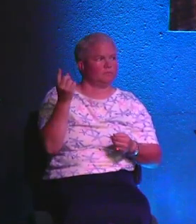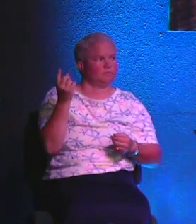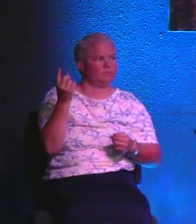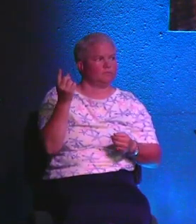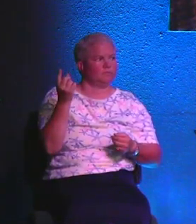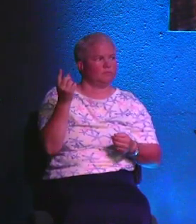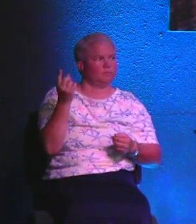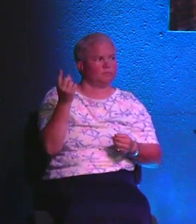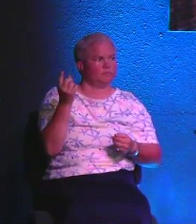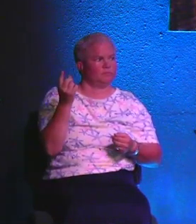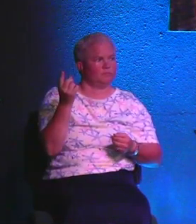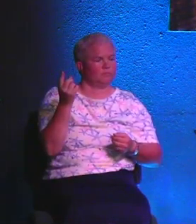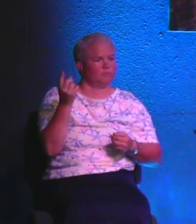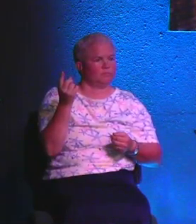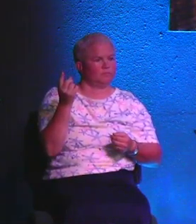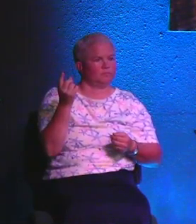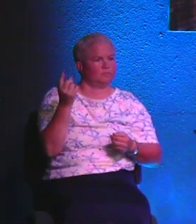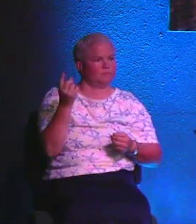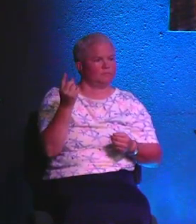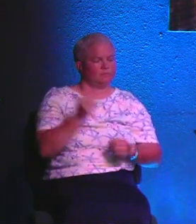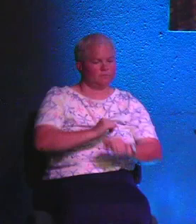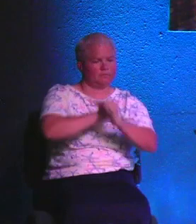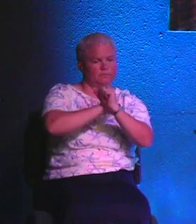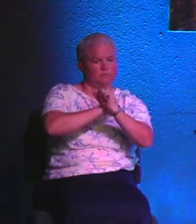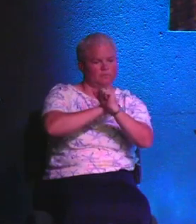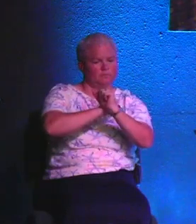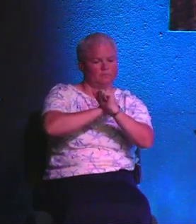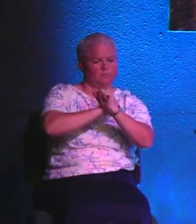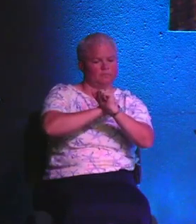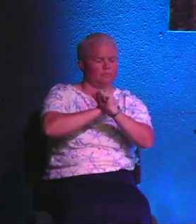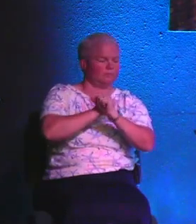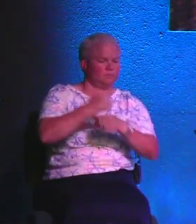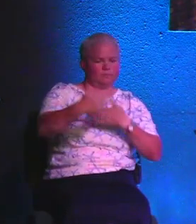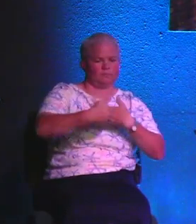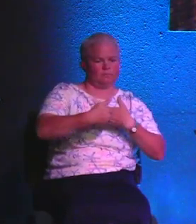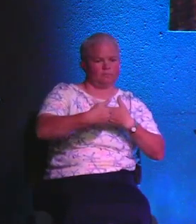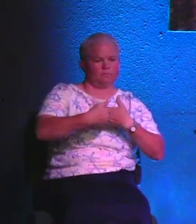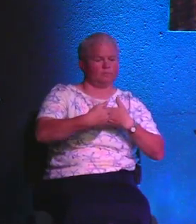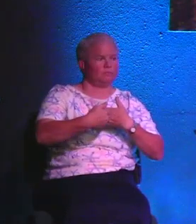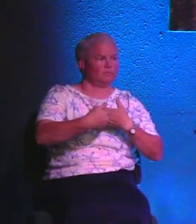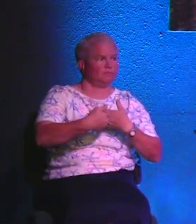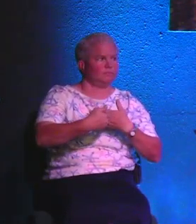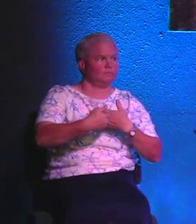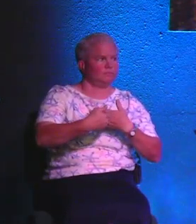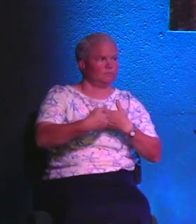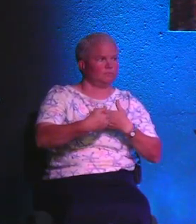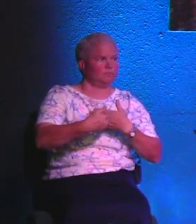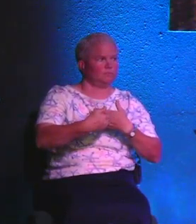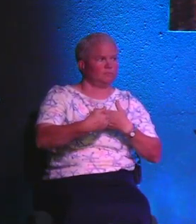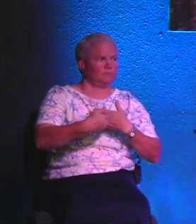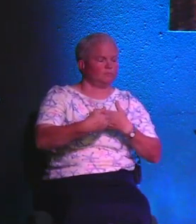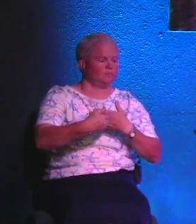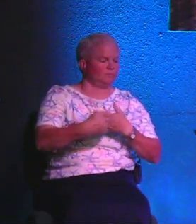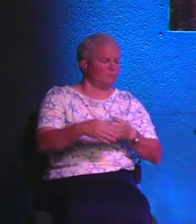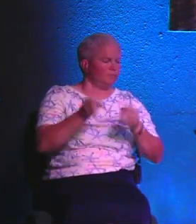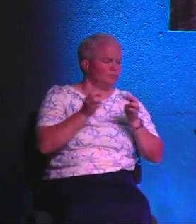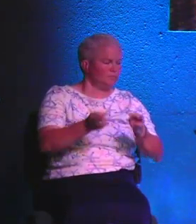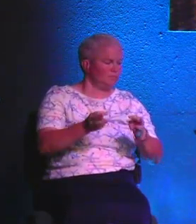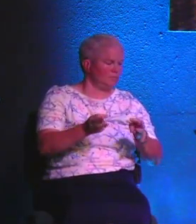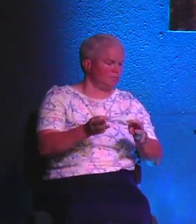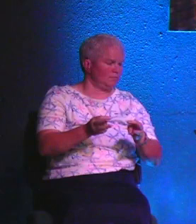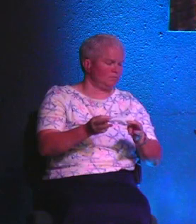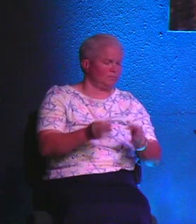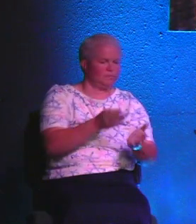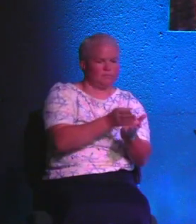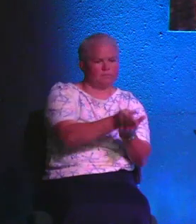we're always apt to do that. So we have to guard ourselves against that. See, we need to do it in a literal way